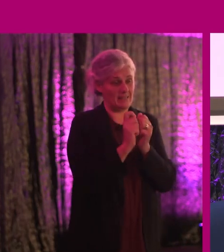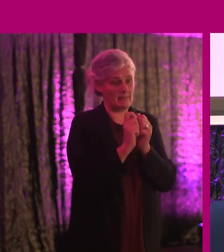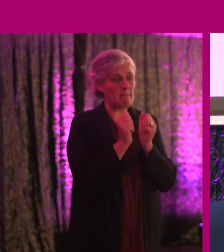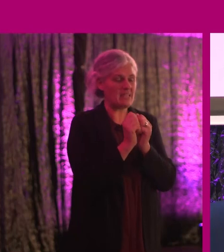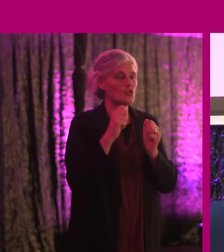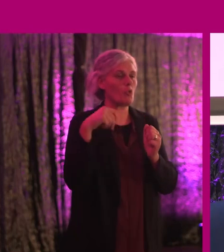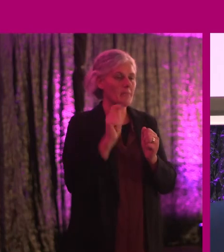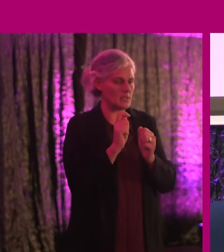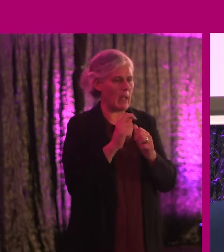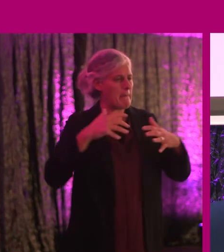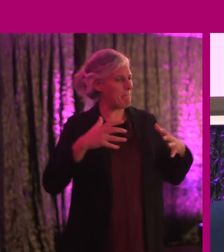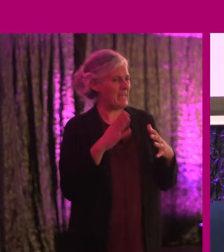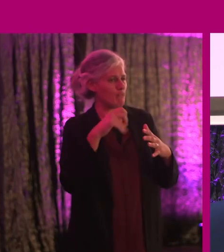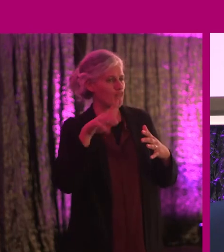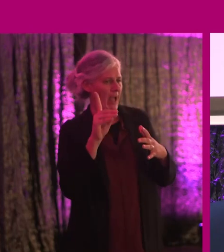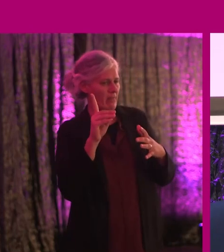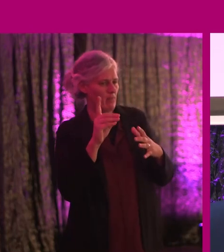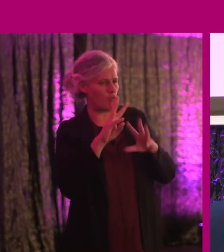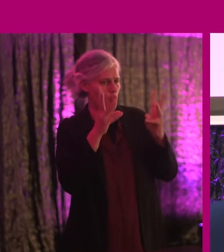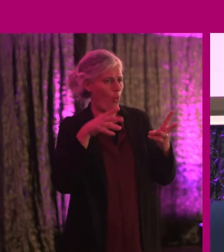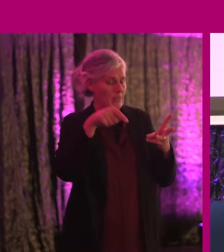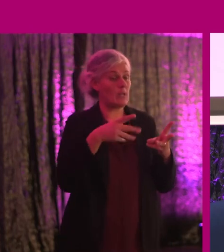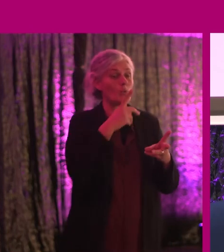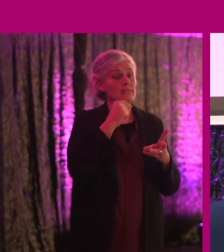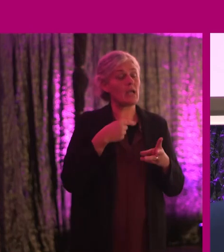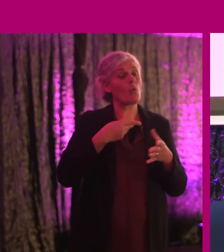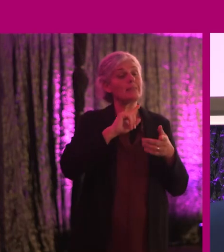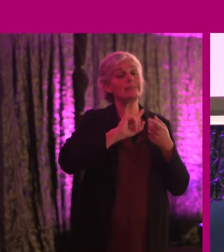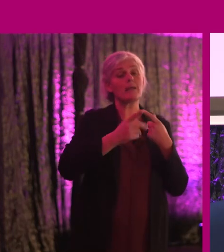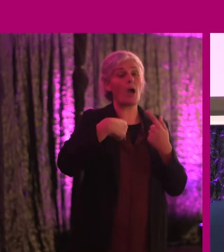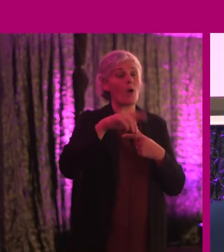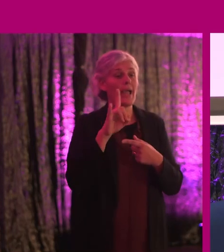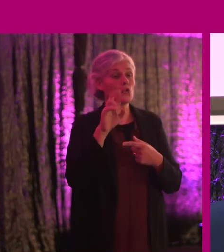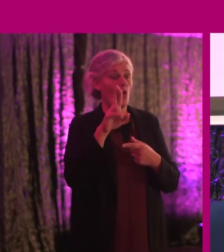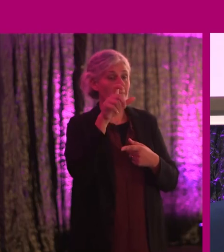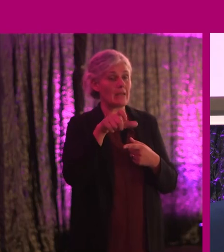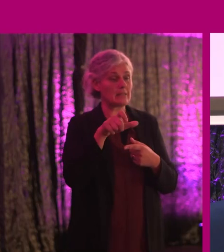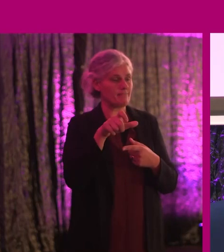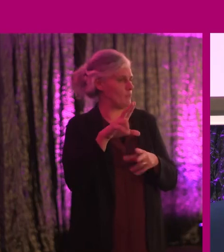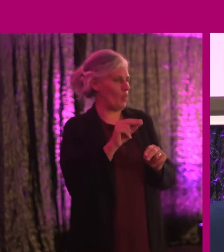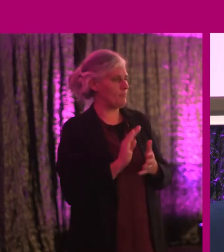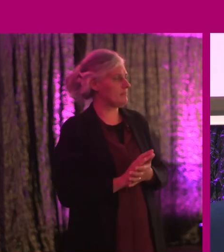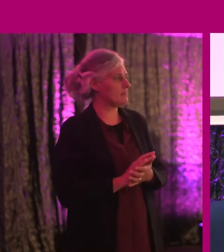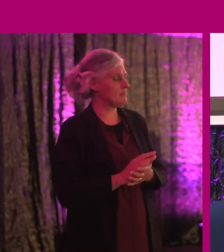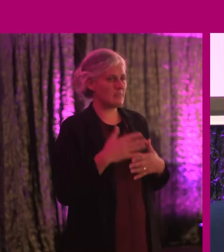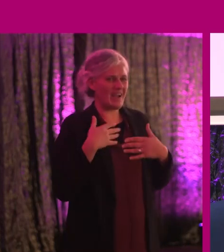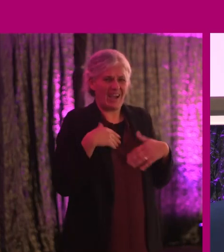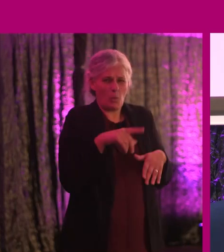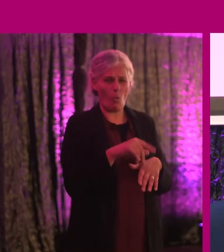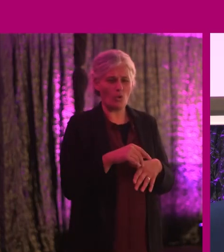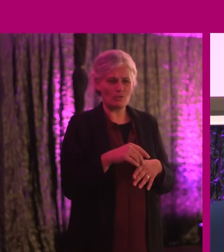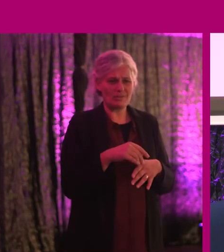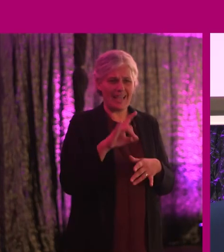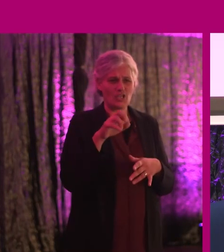of the biggest brands in the world and saying, well, we're going to send our HR person. And I'm like, no, I don't want your HR person.